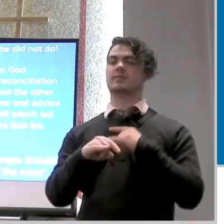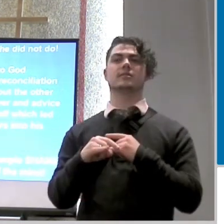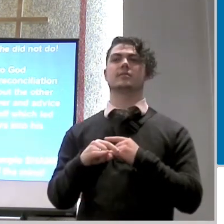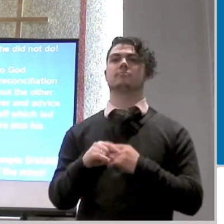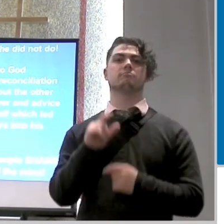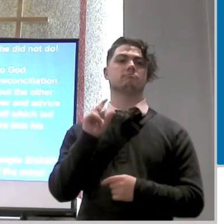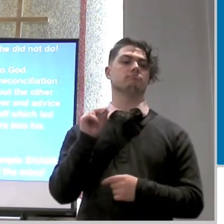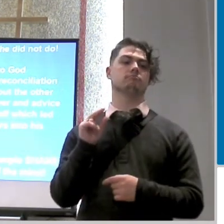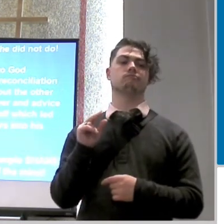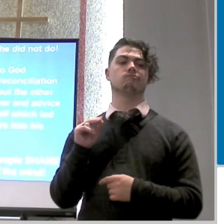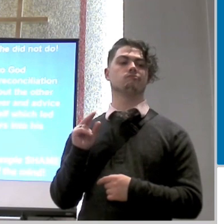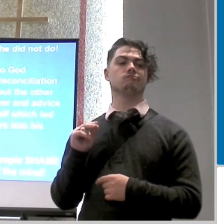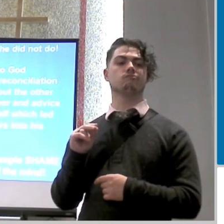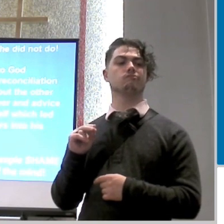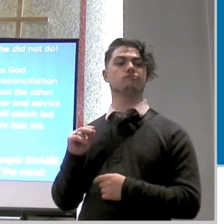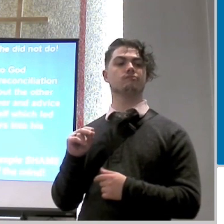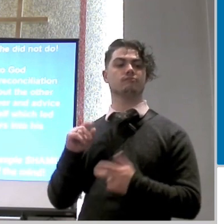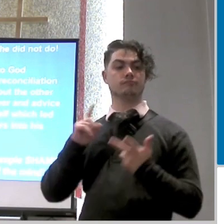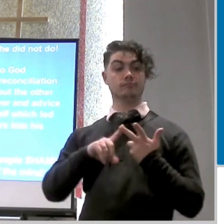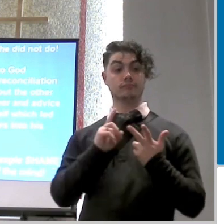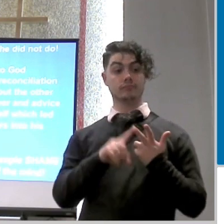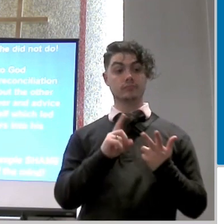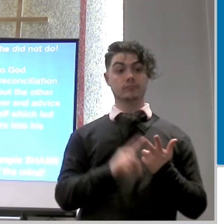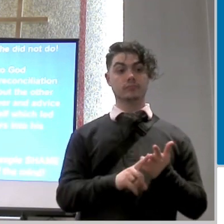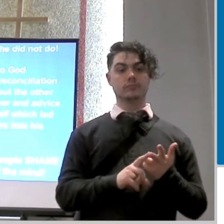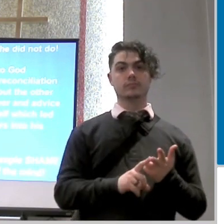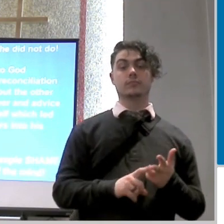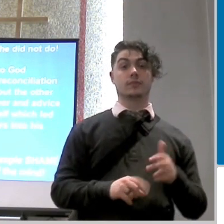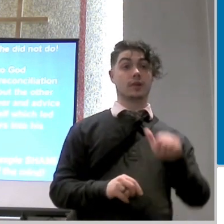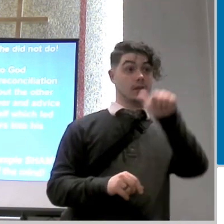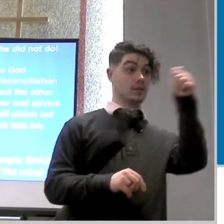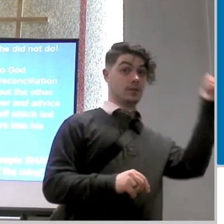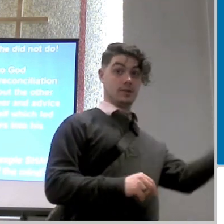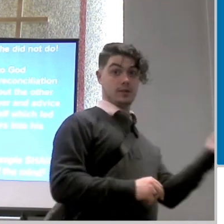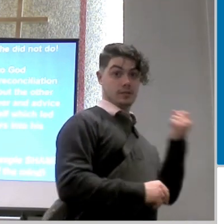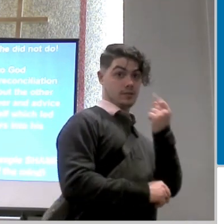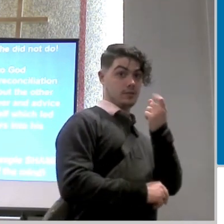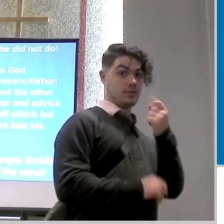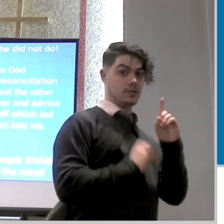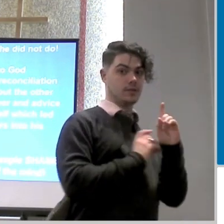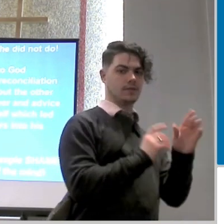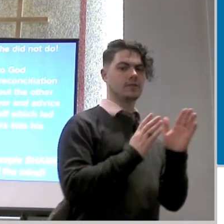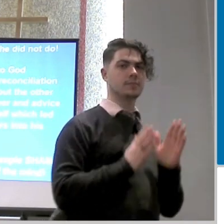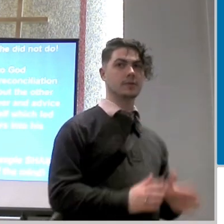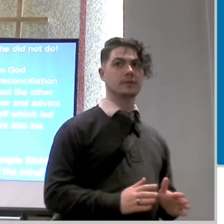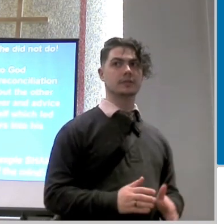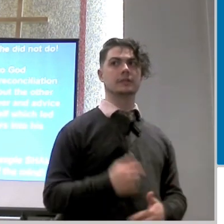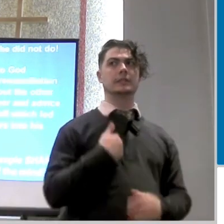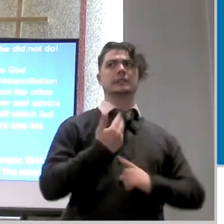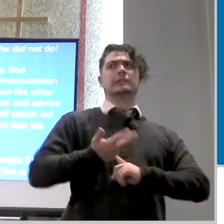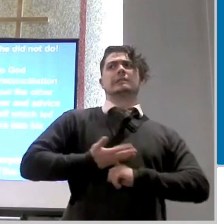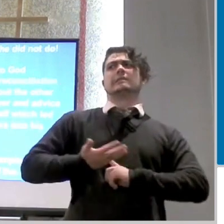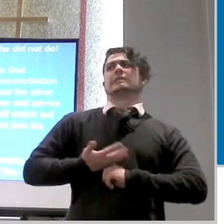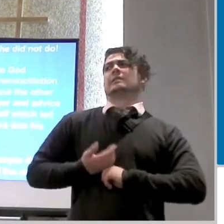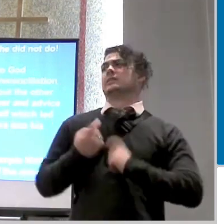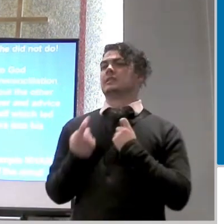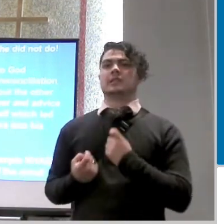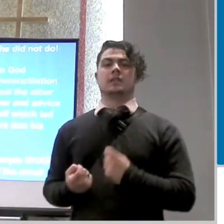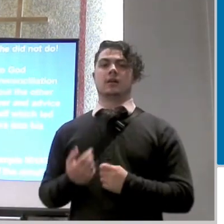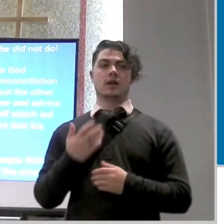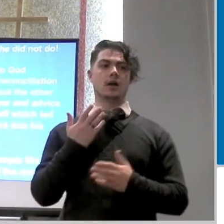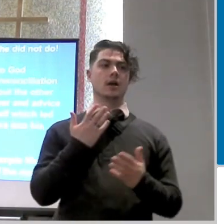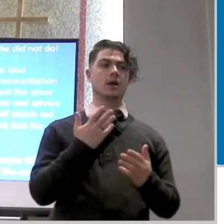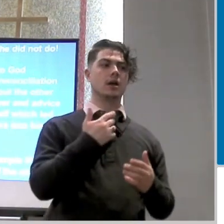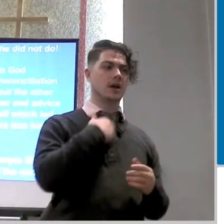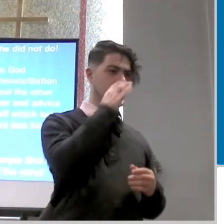not do that either he did not seek out the other apostles he didn't say you know what let me catch up with my other brothers and